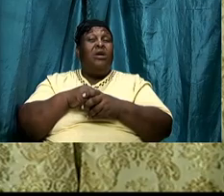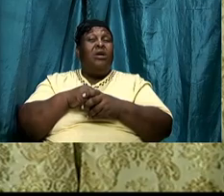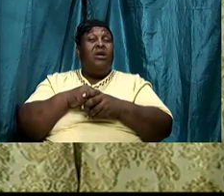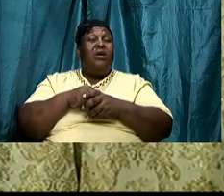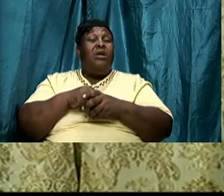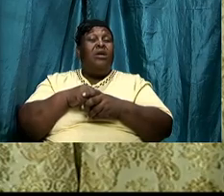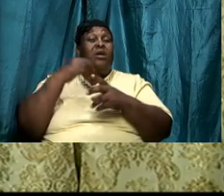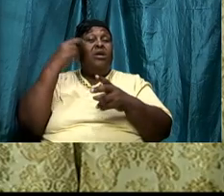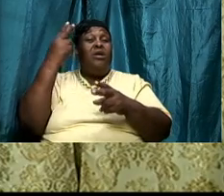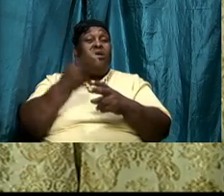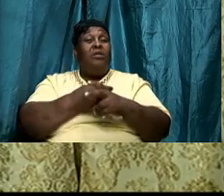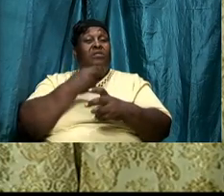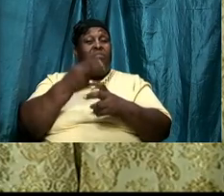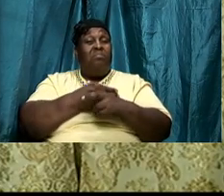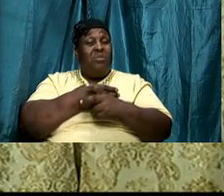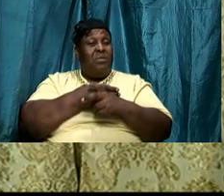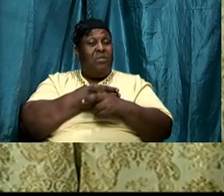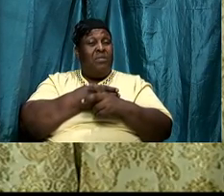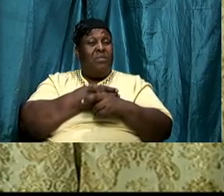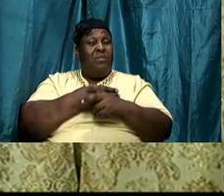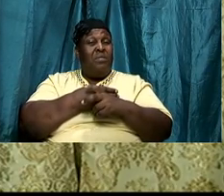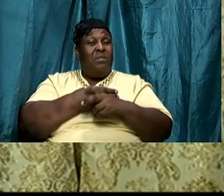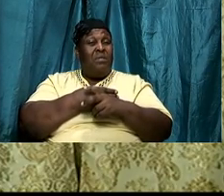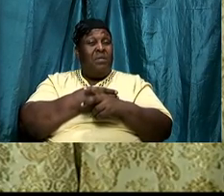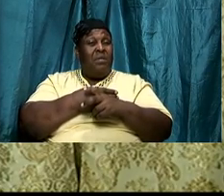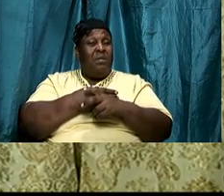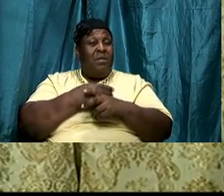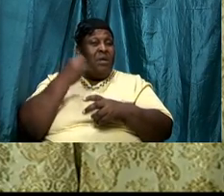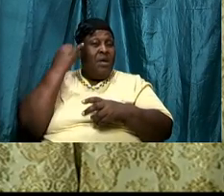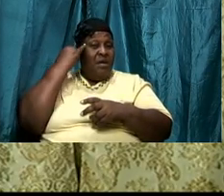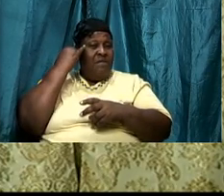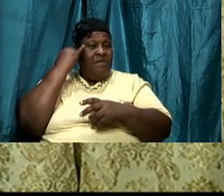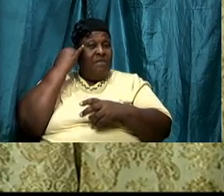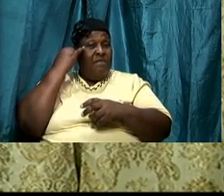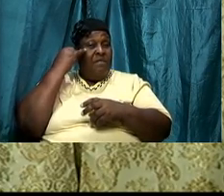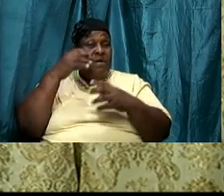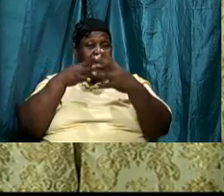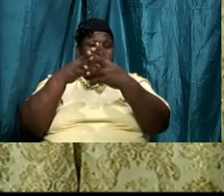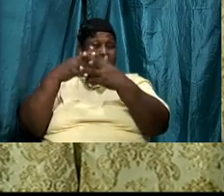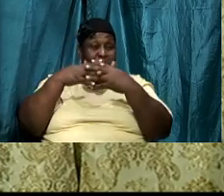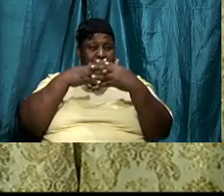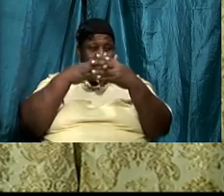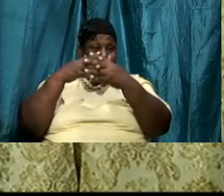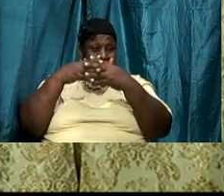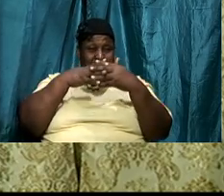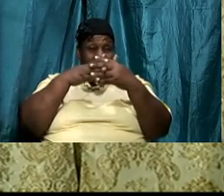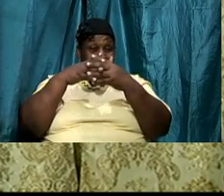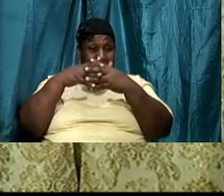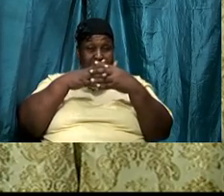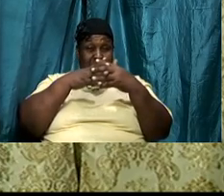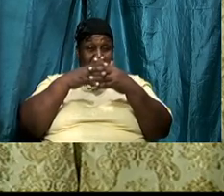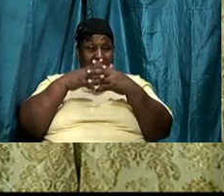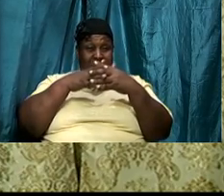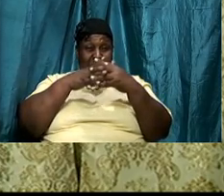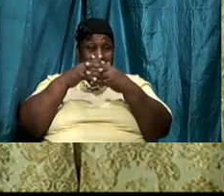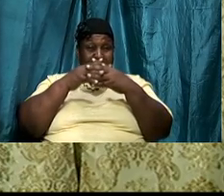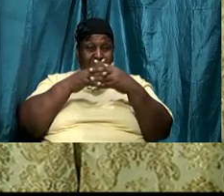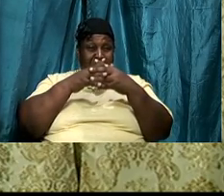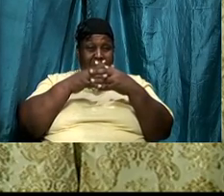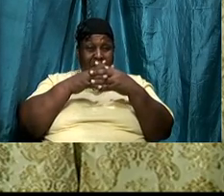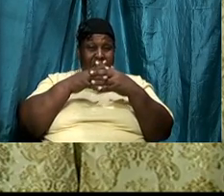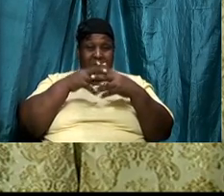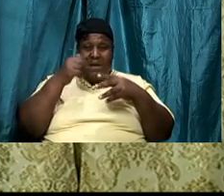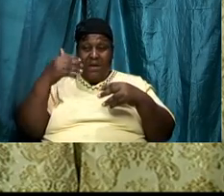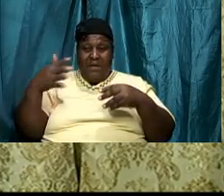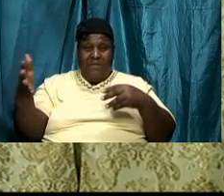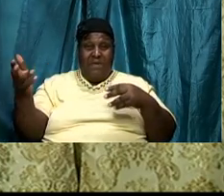if America sneezes everybody else catch cold and there are others with antidotes that